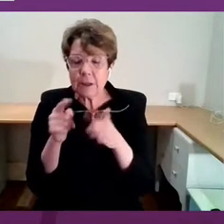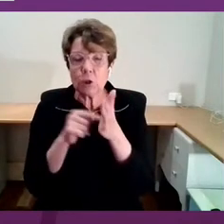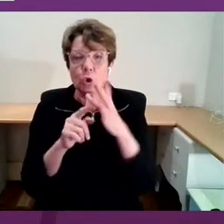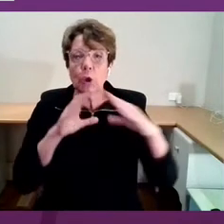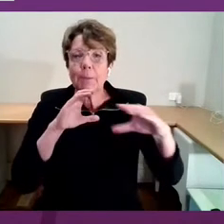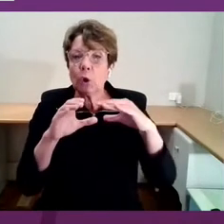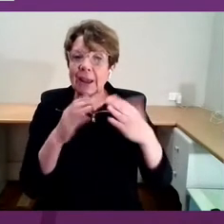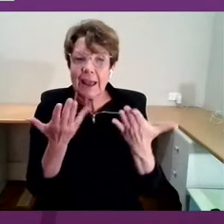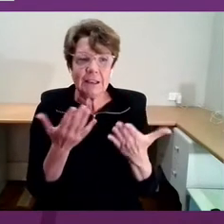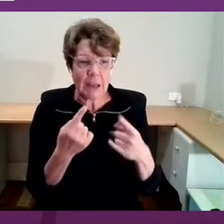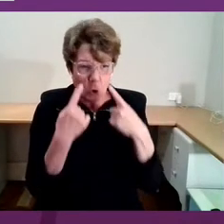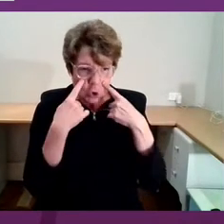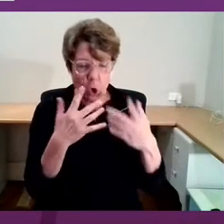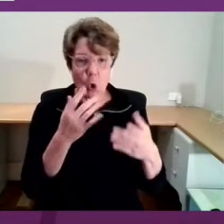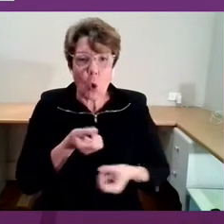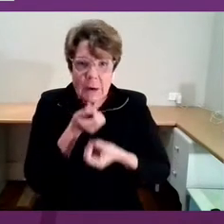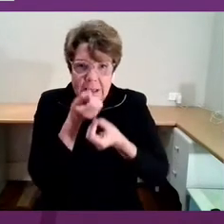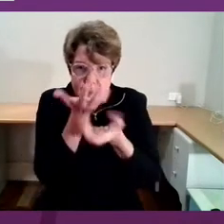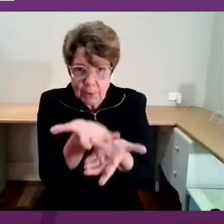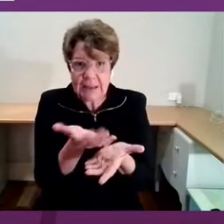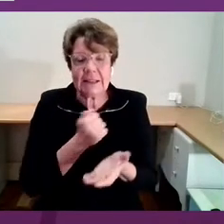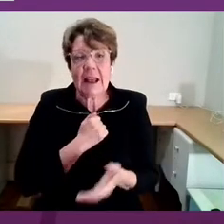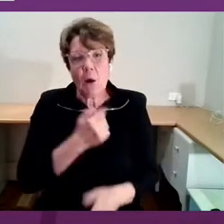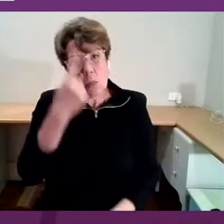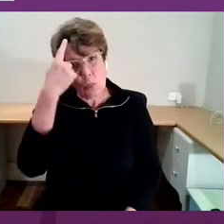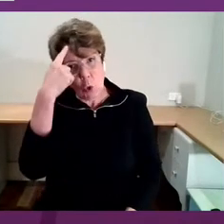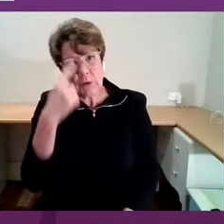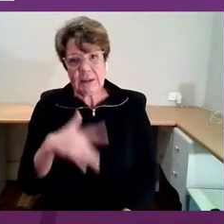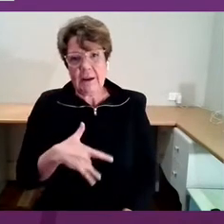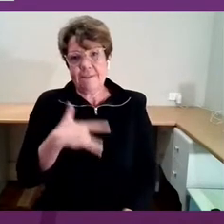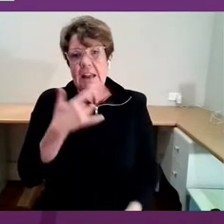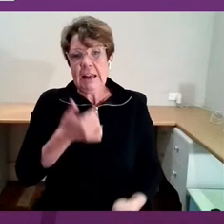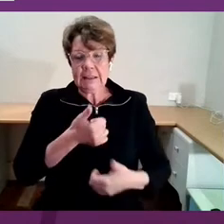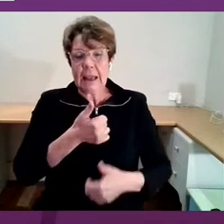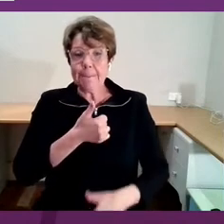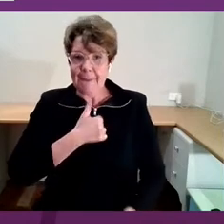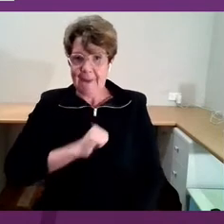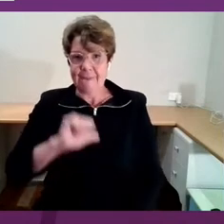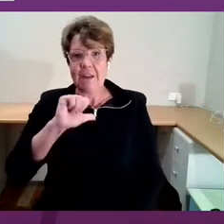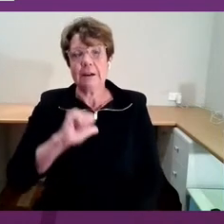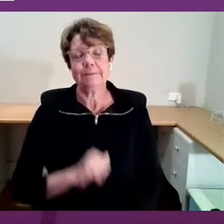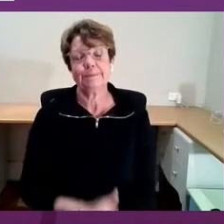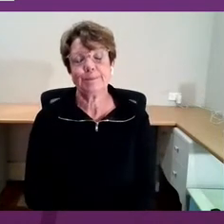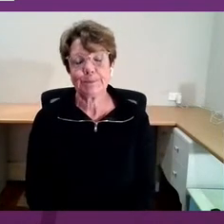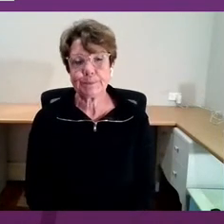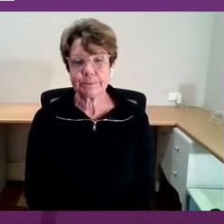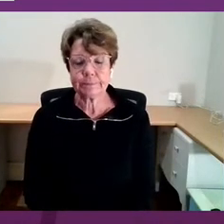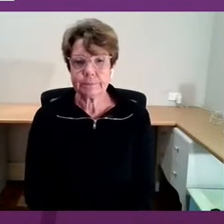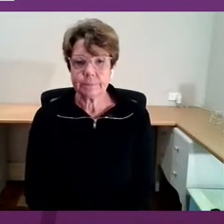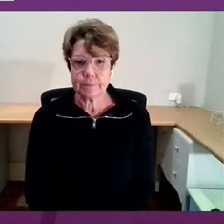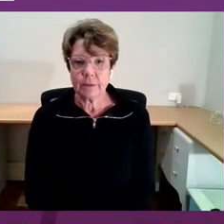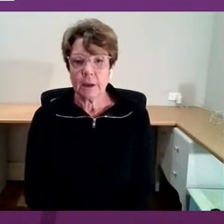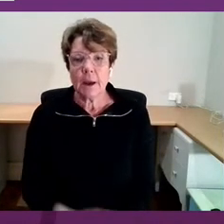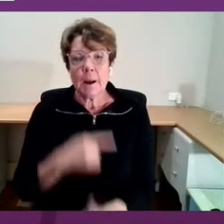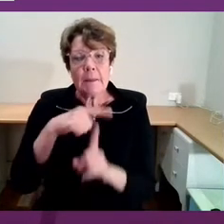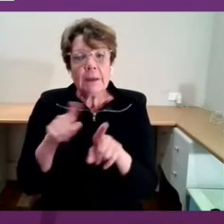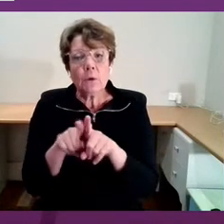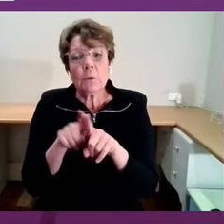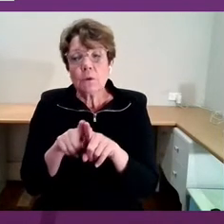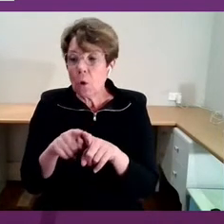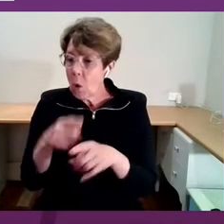truly express our thoughts, our feelings and our behaviours. I also believe that your field, the creative